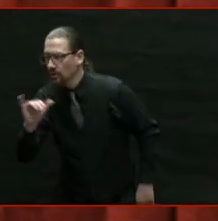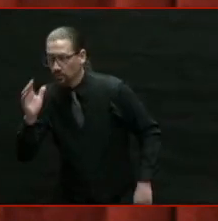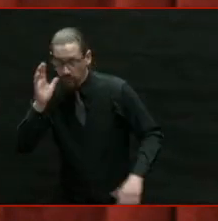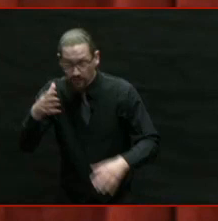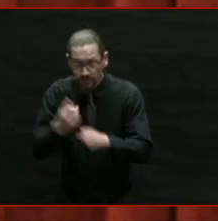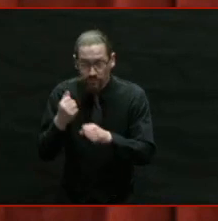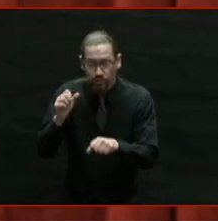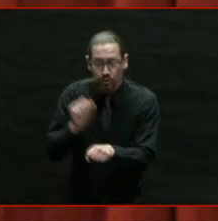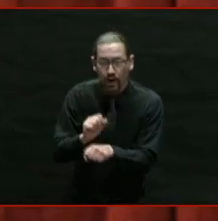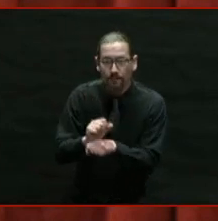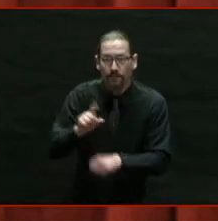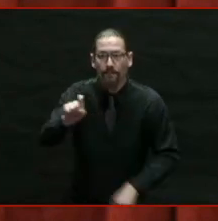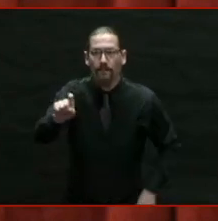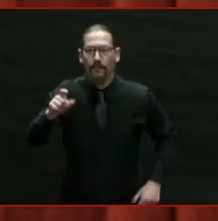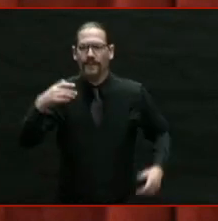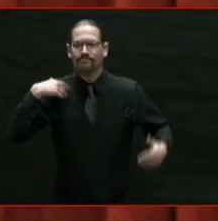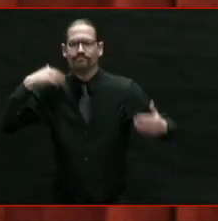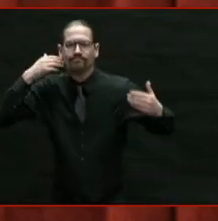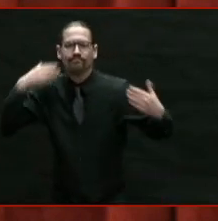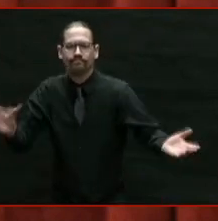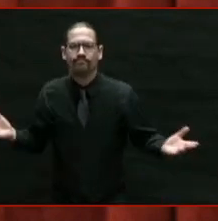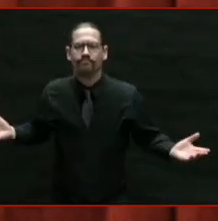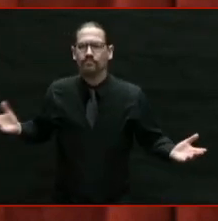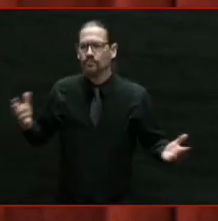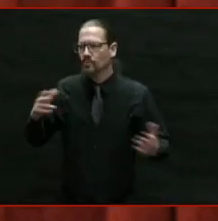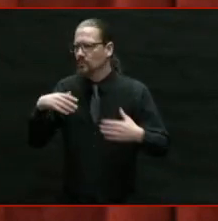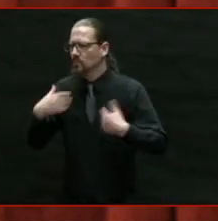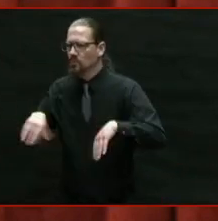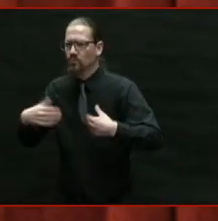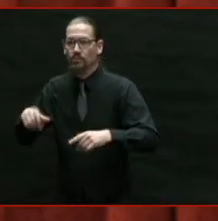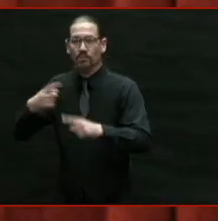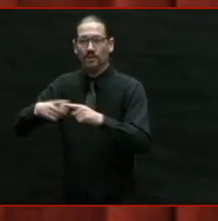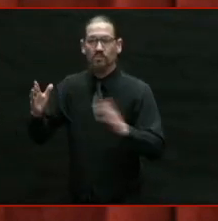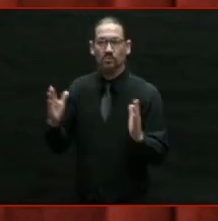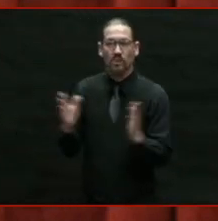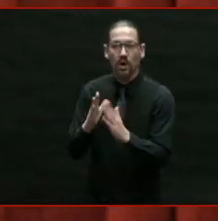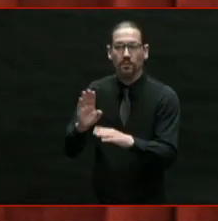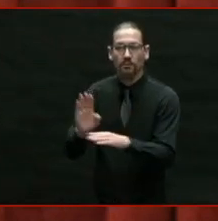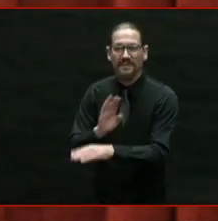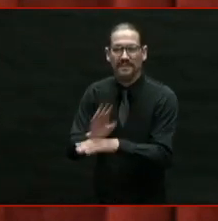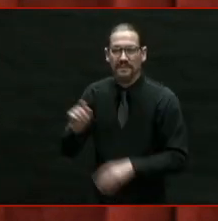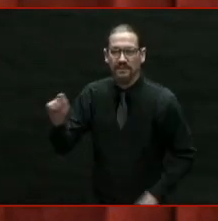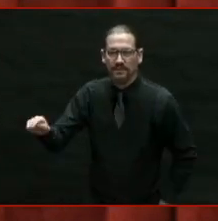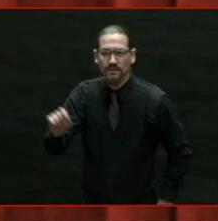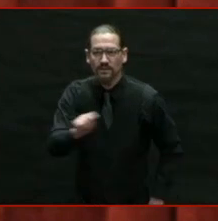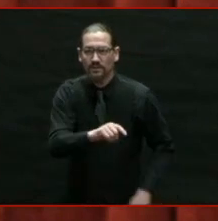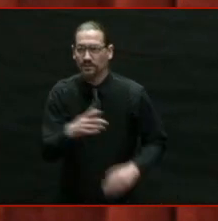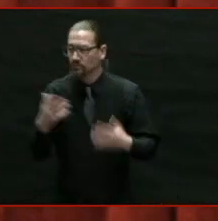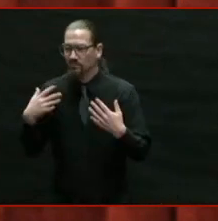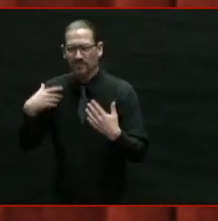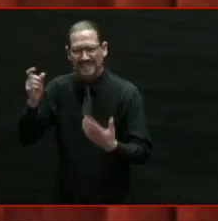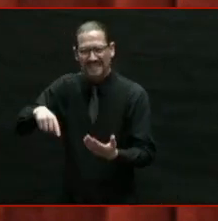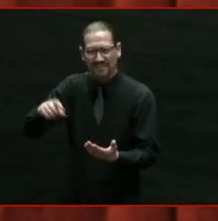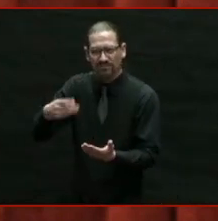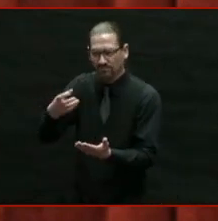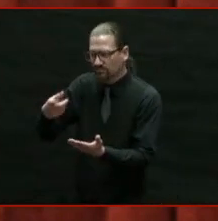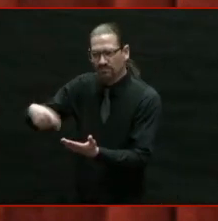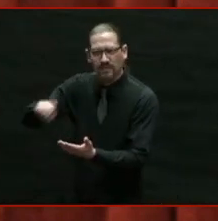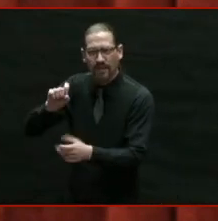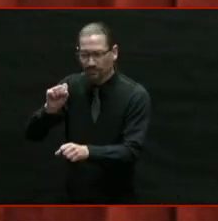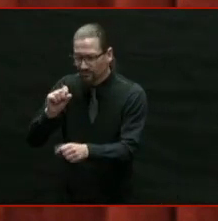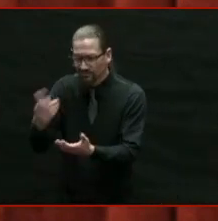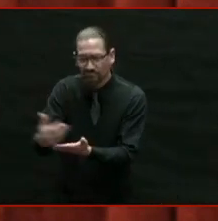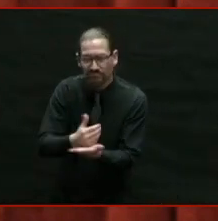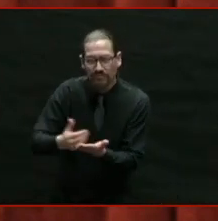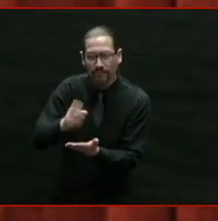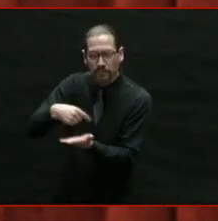I heard from small business owners who wanted to stay open and make payroll. They wanted to be there for